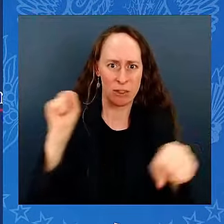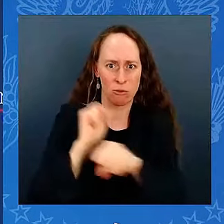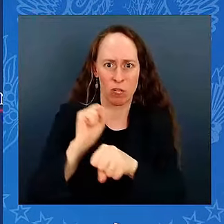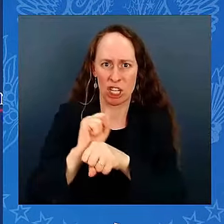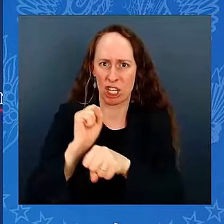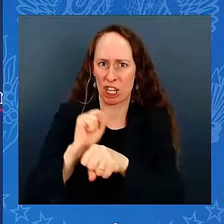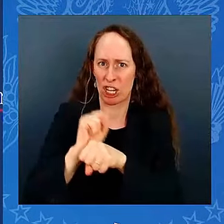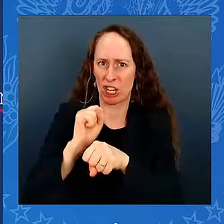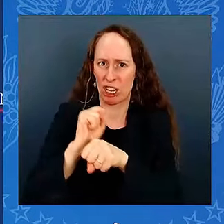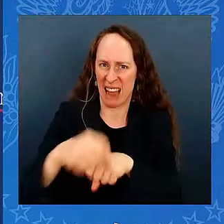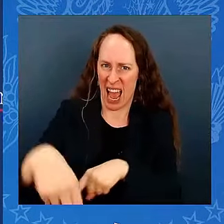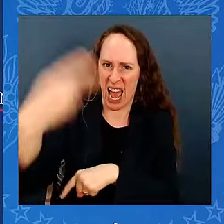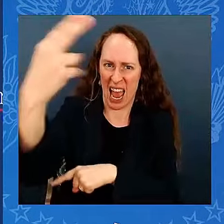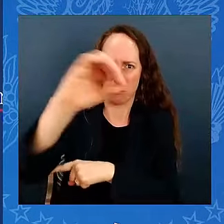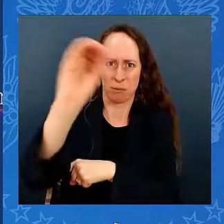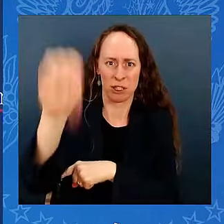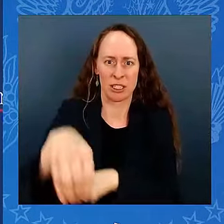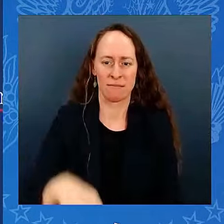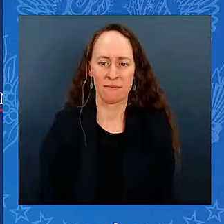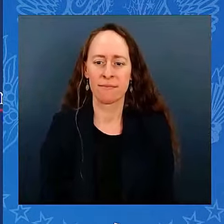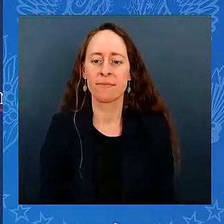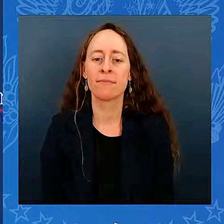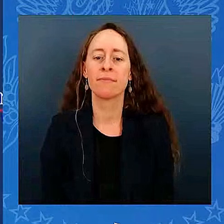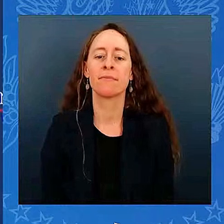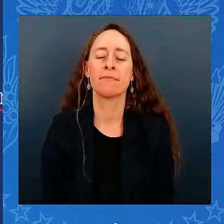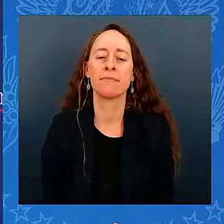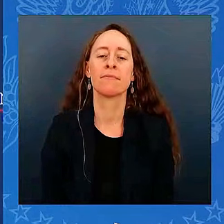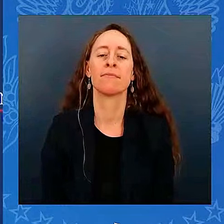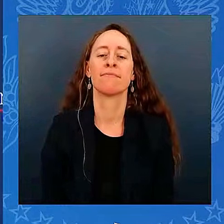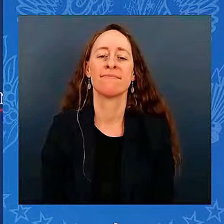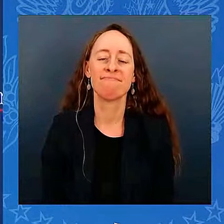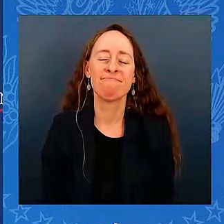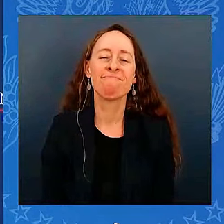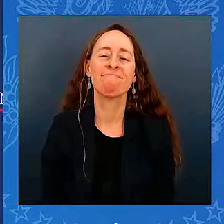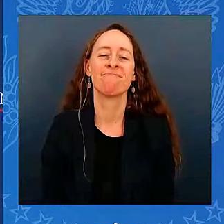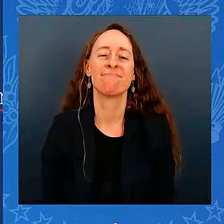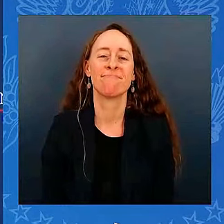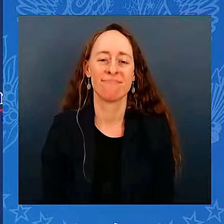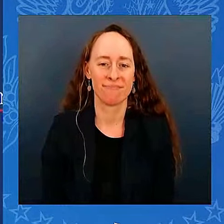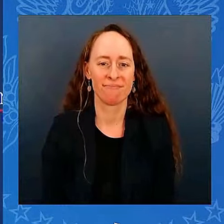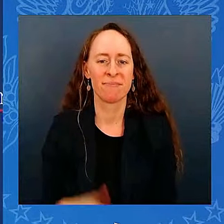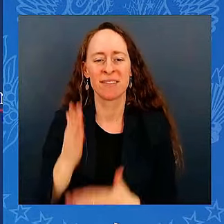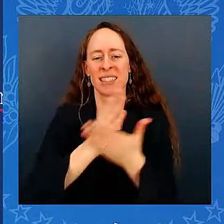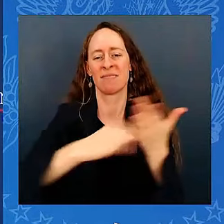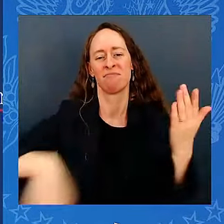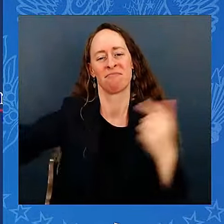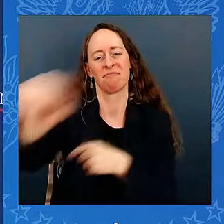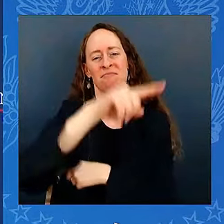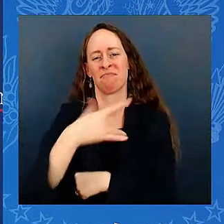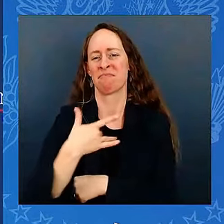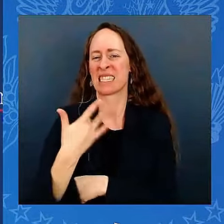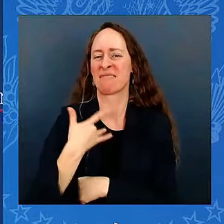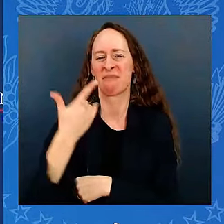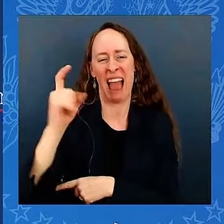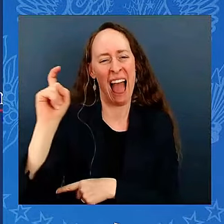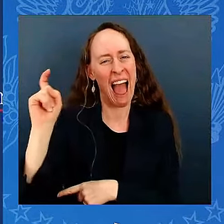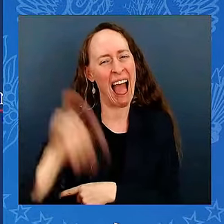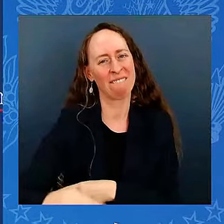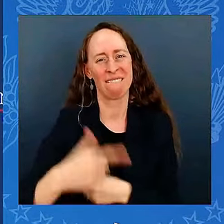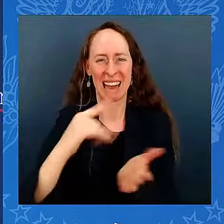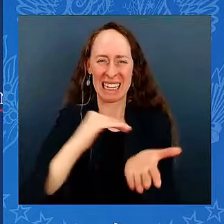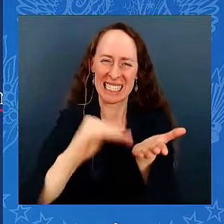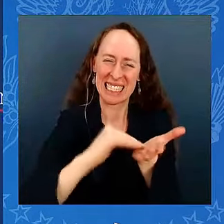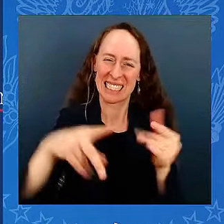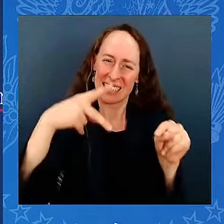Other critics said it would take the loss of millions of American jobs to — and a decline in real wages and, yes, to